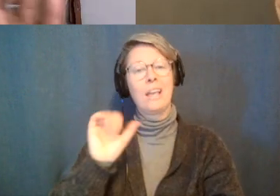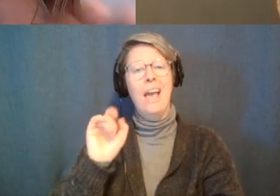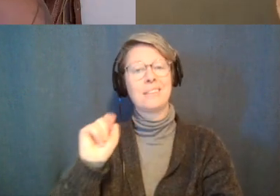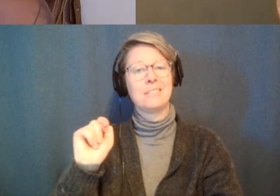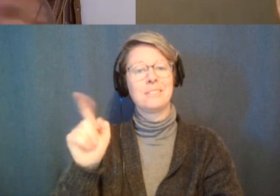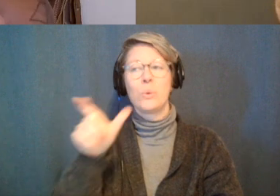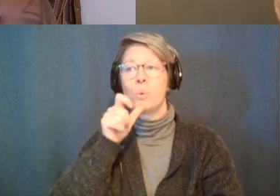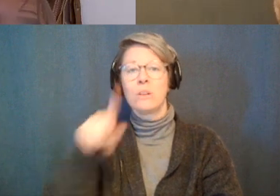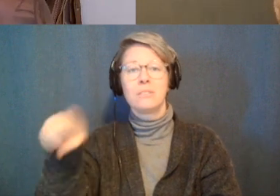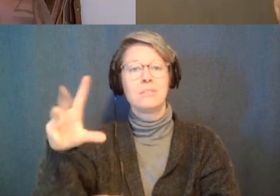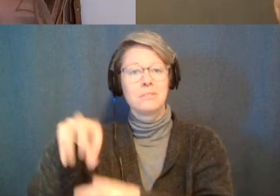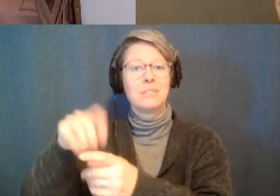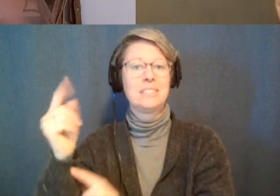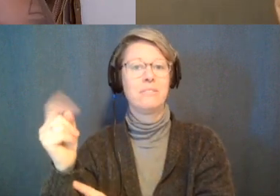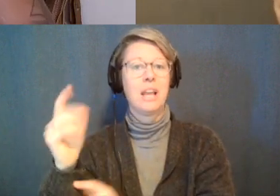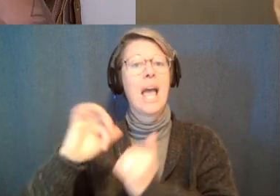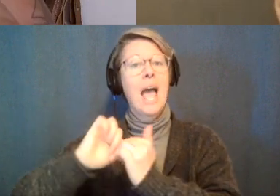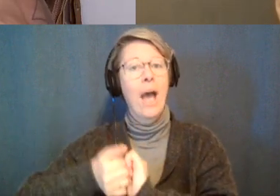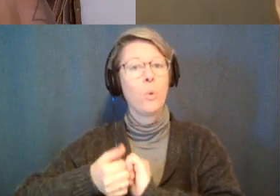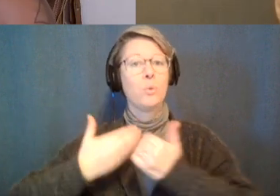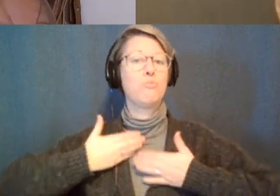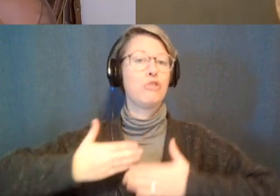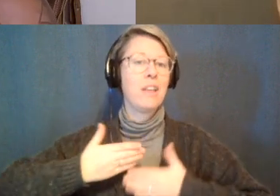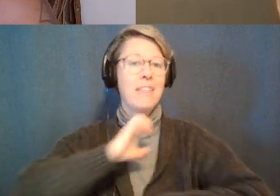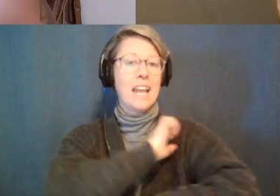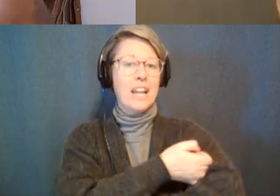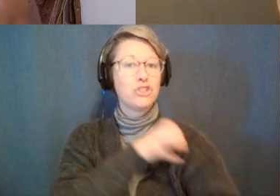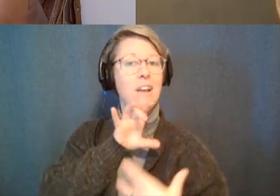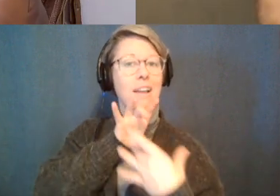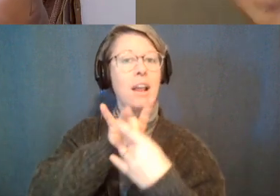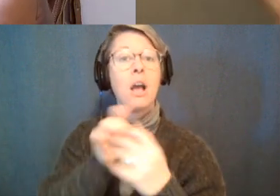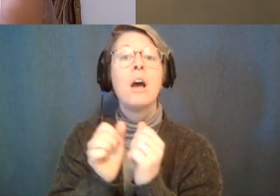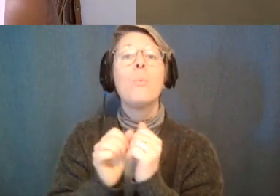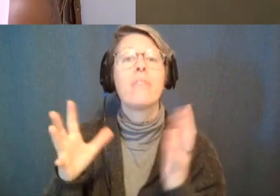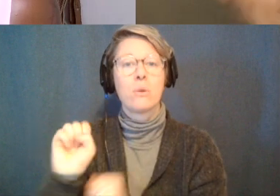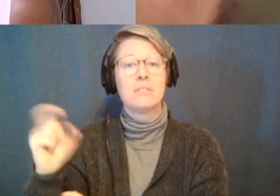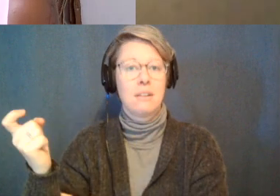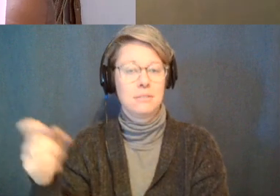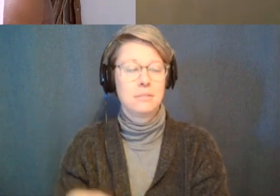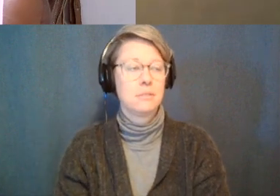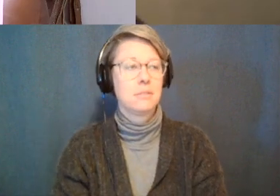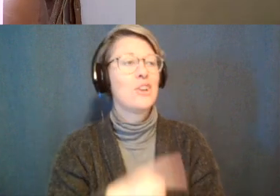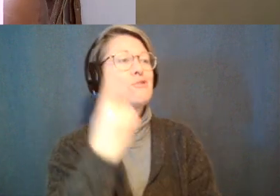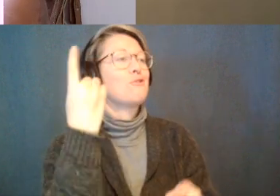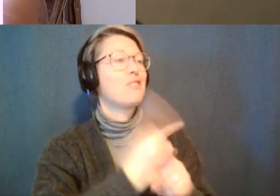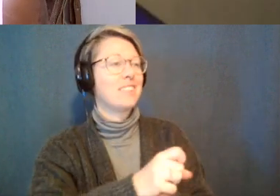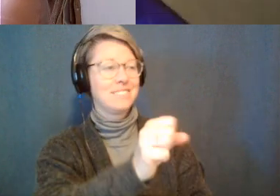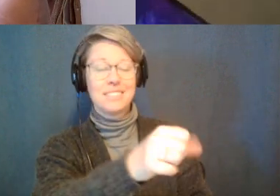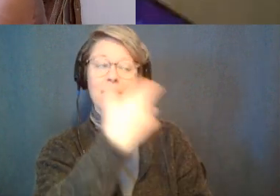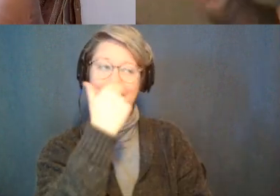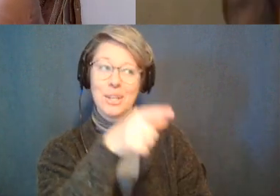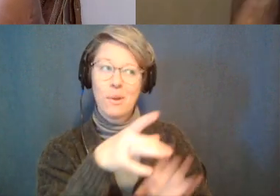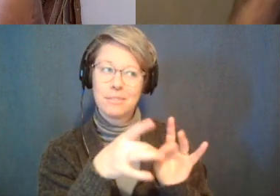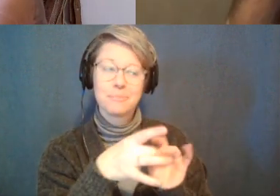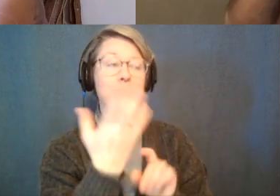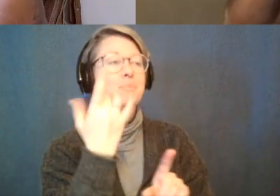to connect without sex so uh if you're curious about more go check it out yeah and i like that and it it's funny you just said that